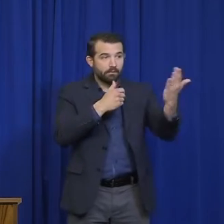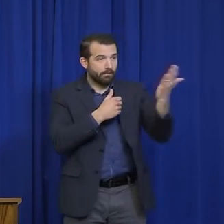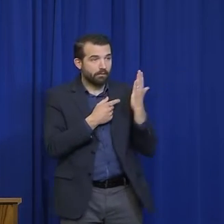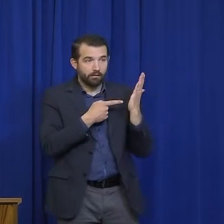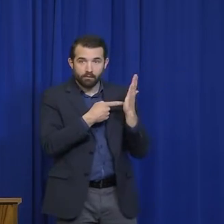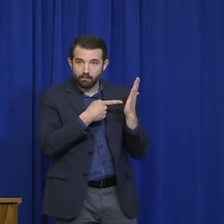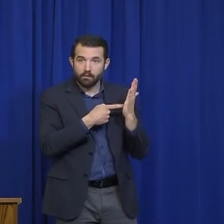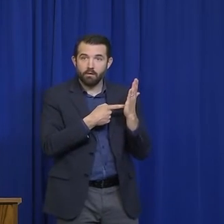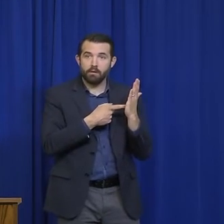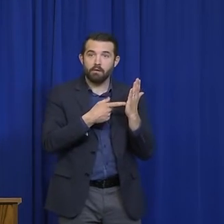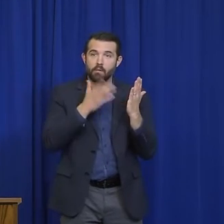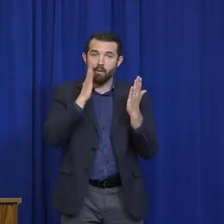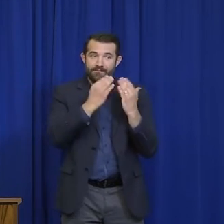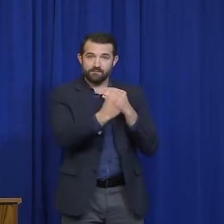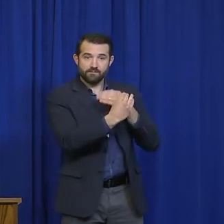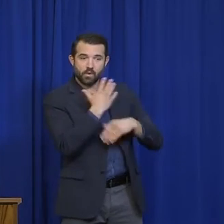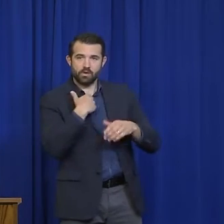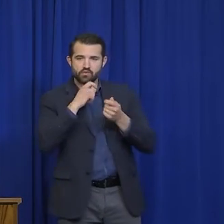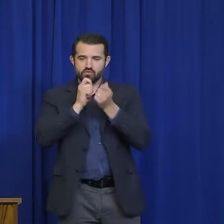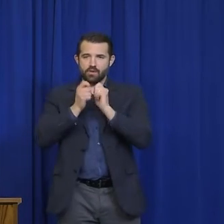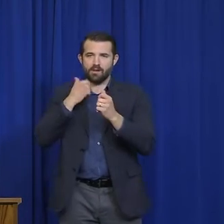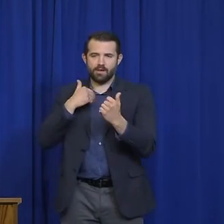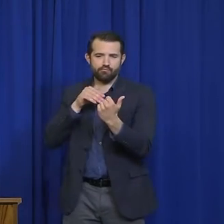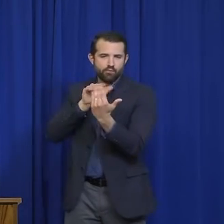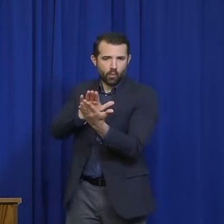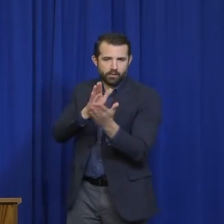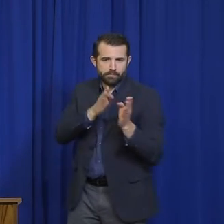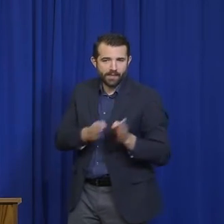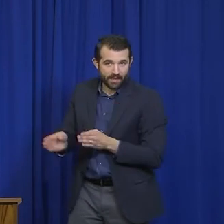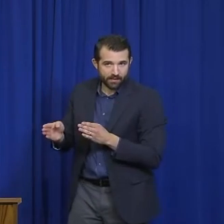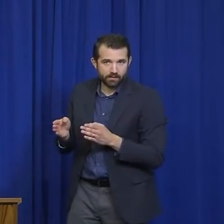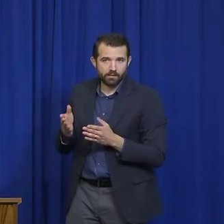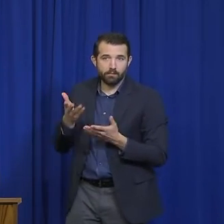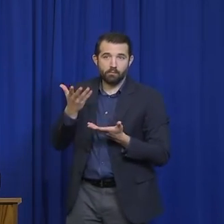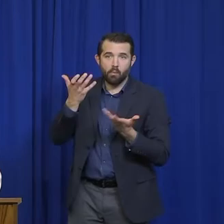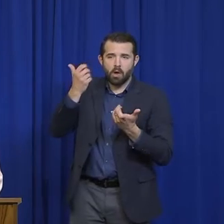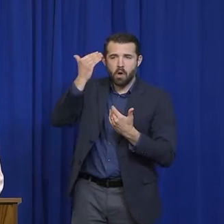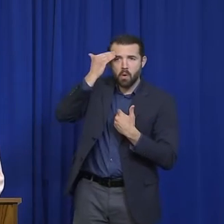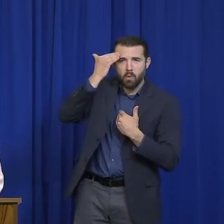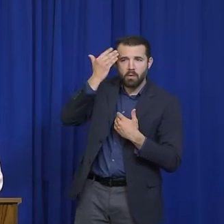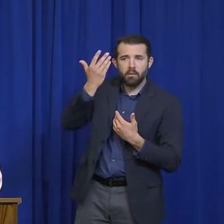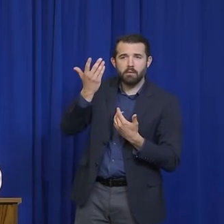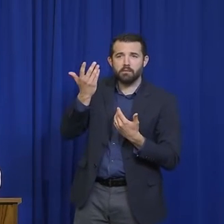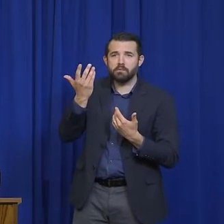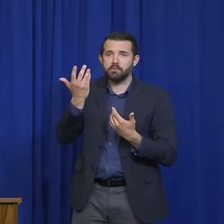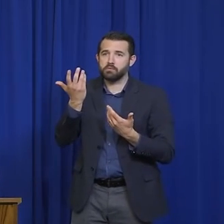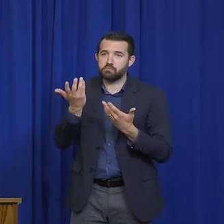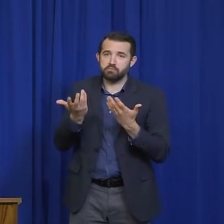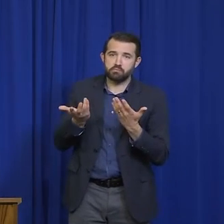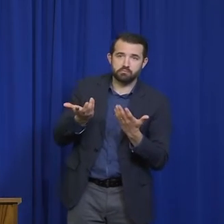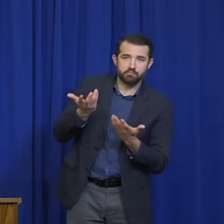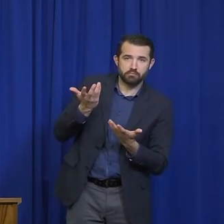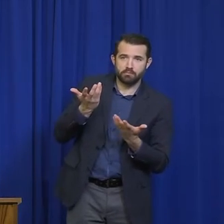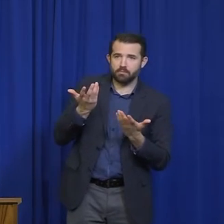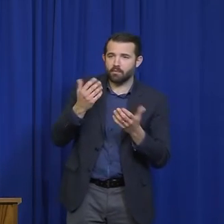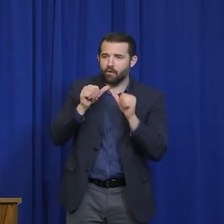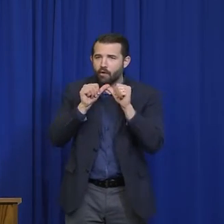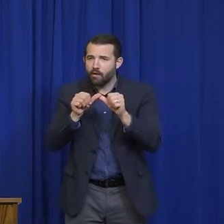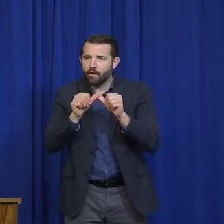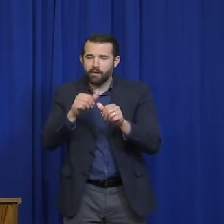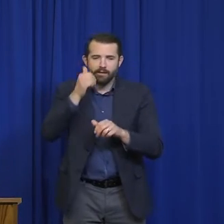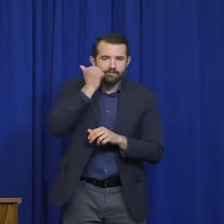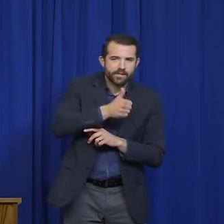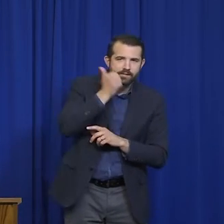and or it may pull it forward. So I think we just want to be aware that there is an ongoing, everyday